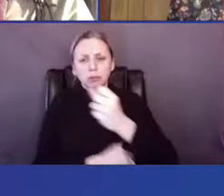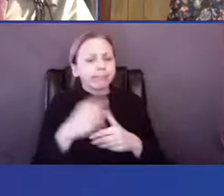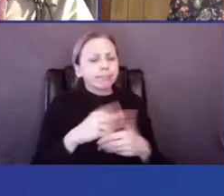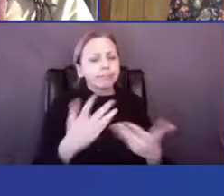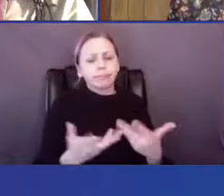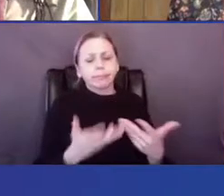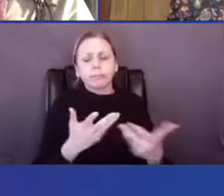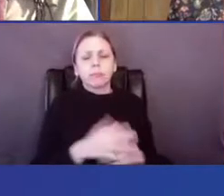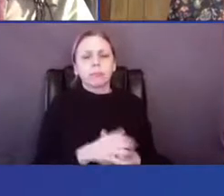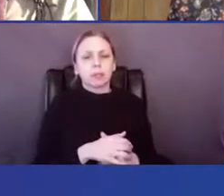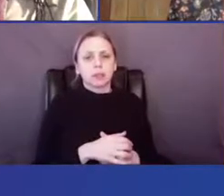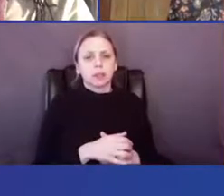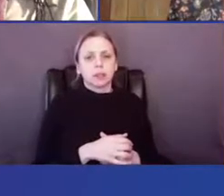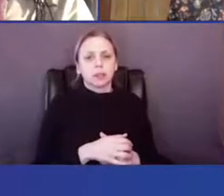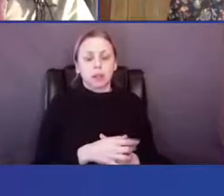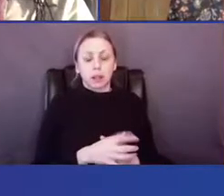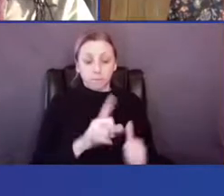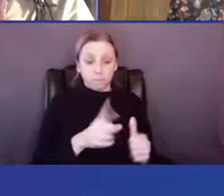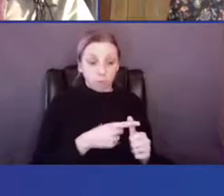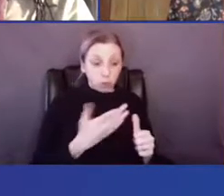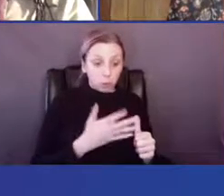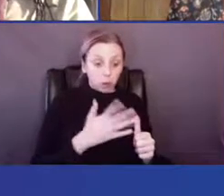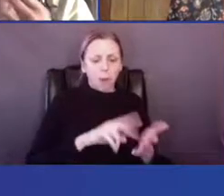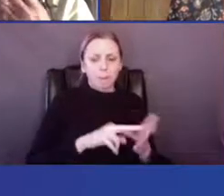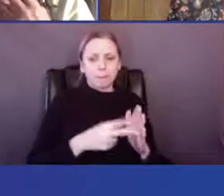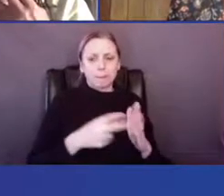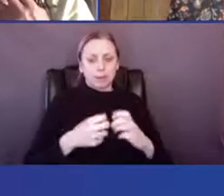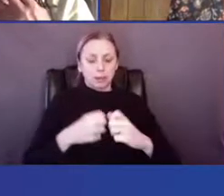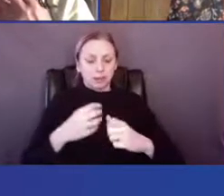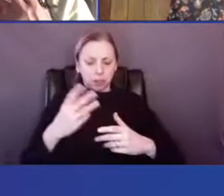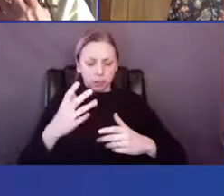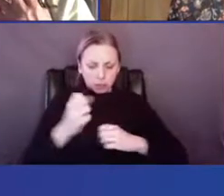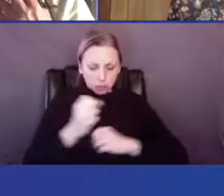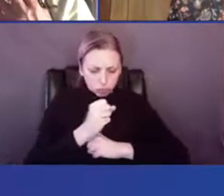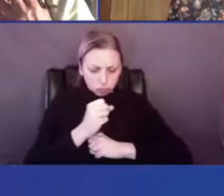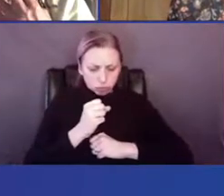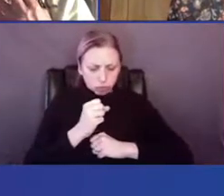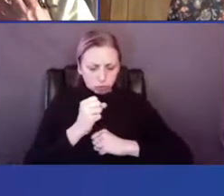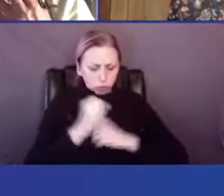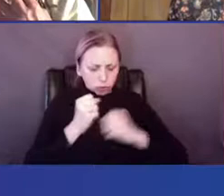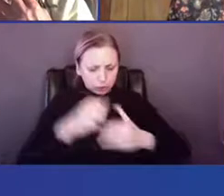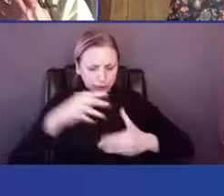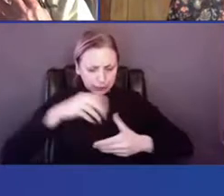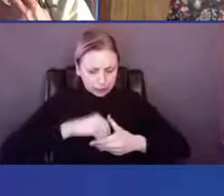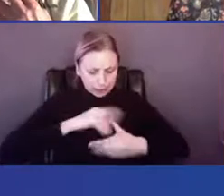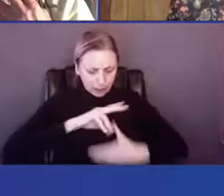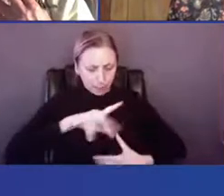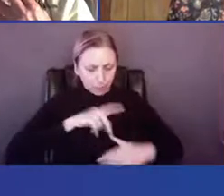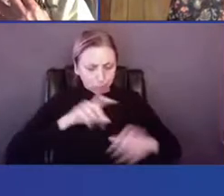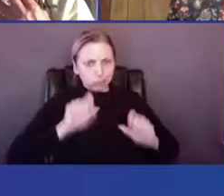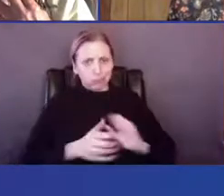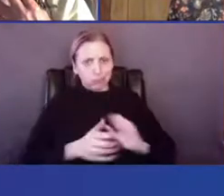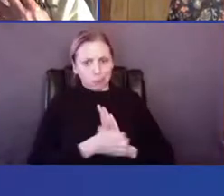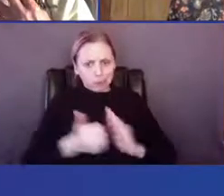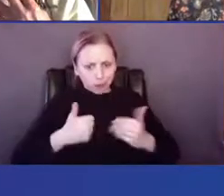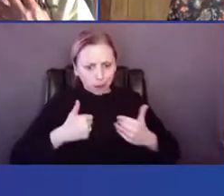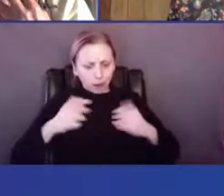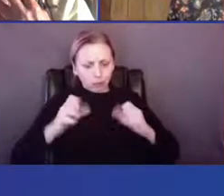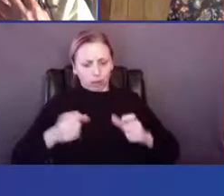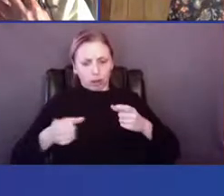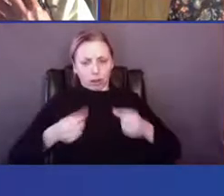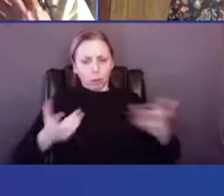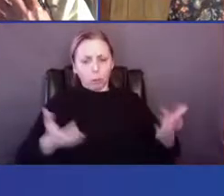first of all, there's, you the personal infrastructure, you have to really kind of like, what is your own personal capacity of what you can, can be handling?